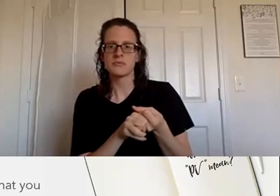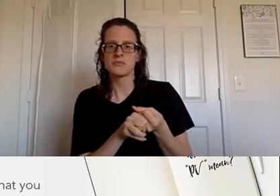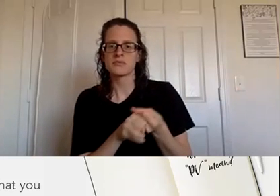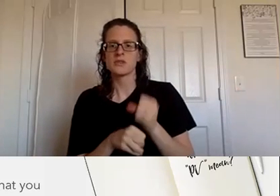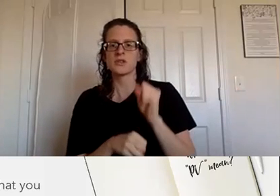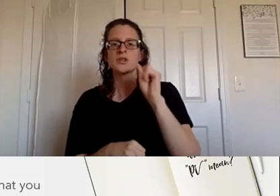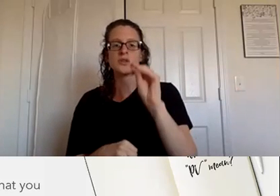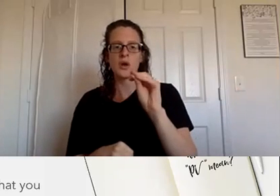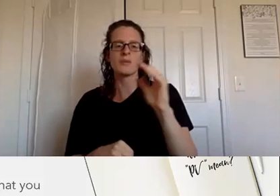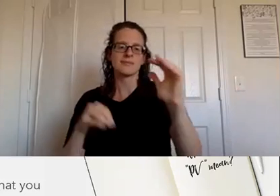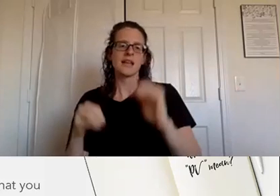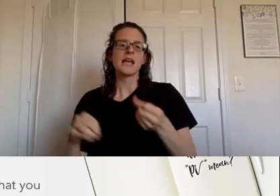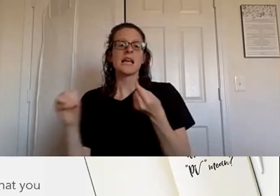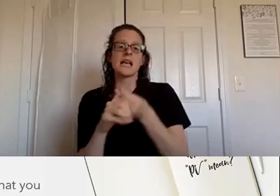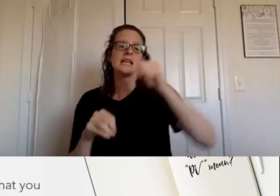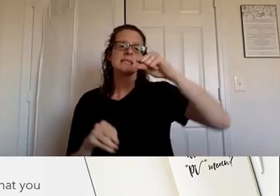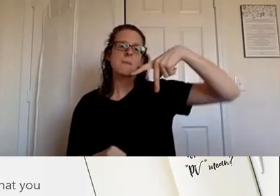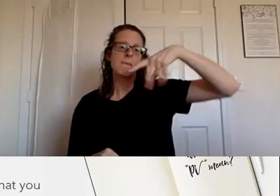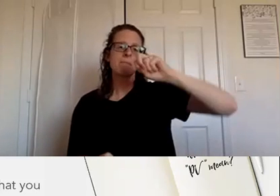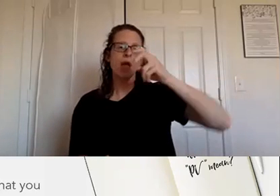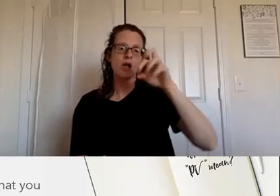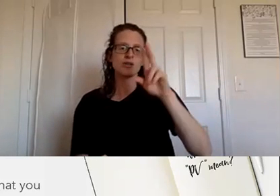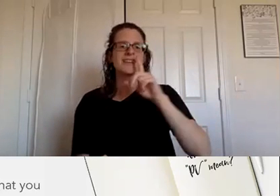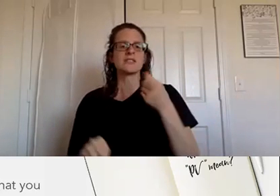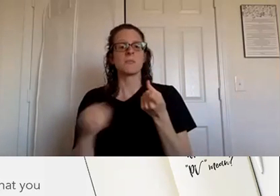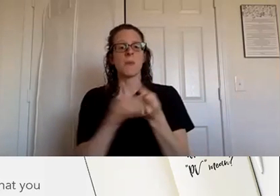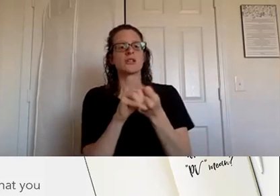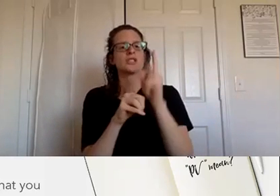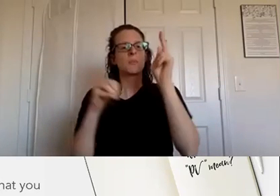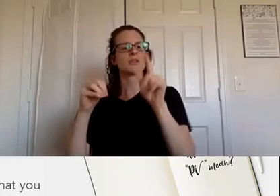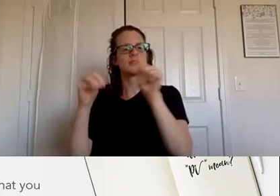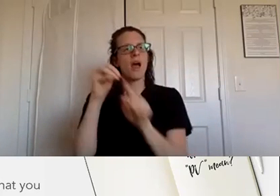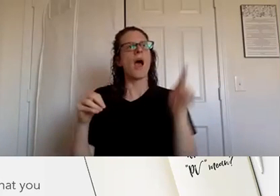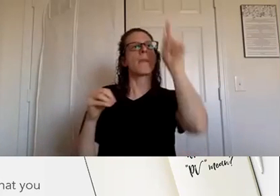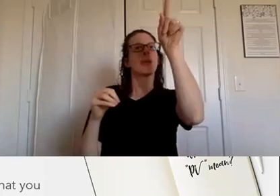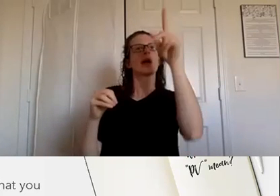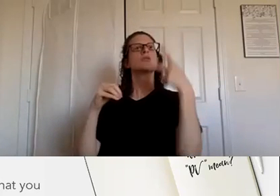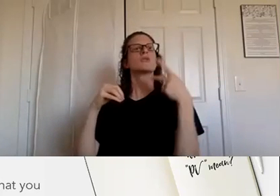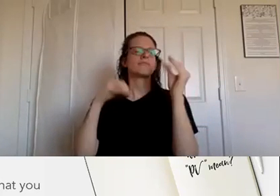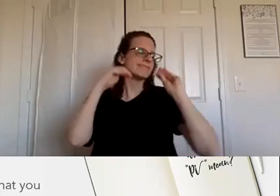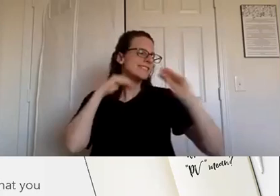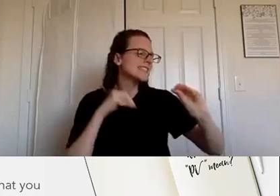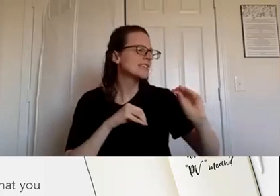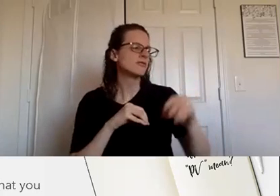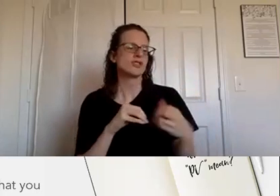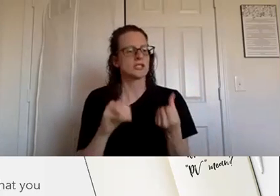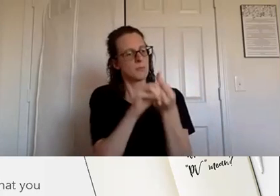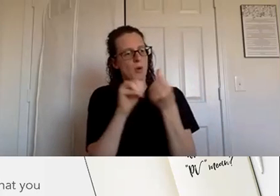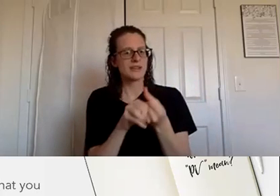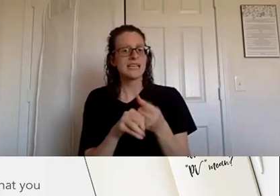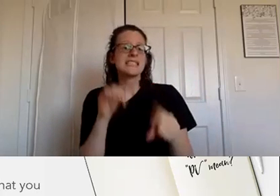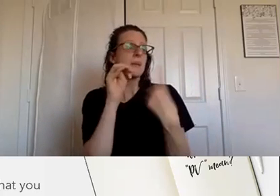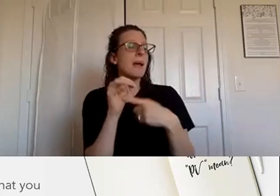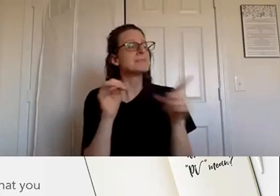sponsor a sponsor is a member's direct upline to maintain support sometimes it's the same as the enroller